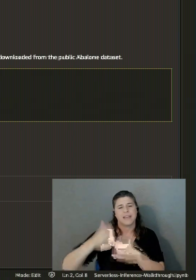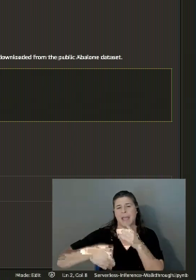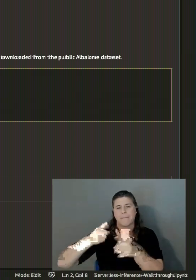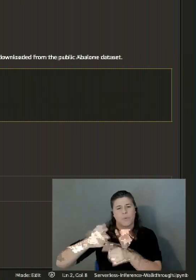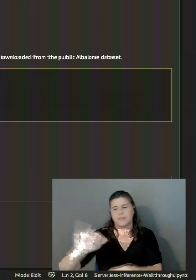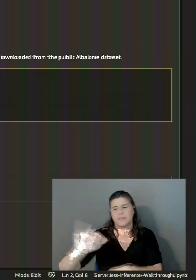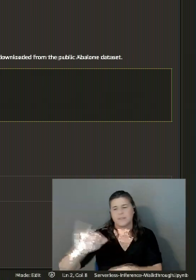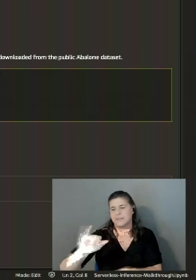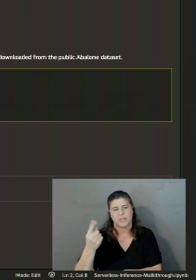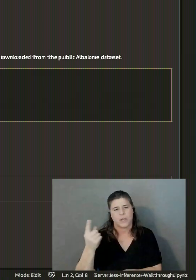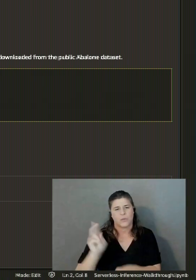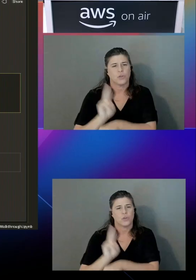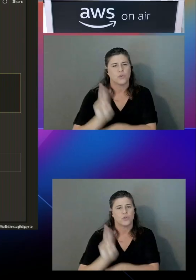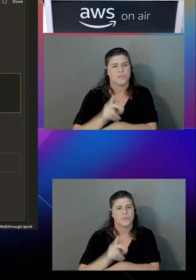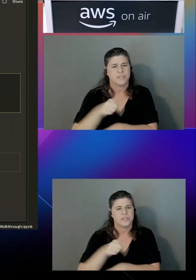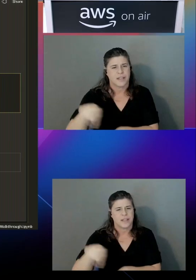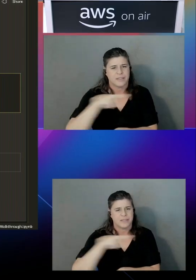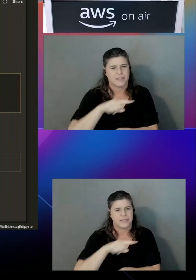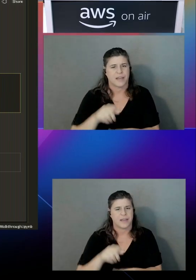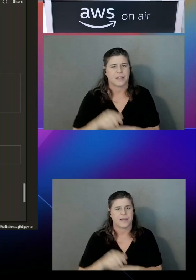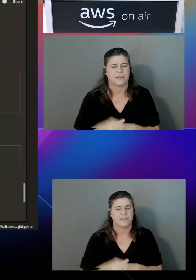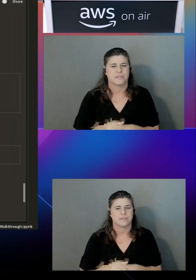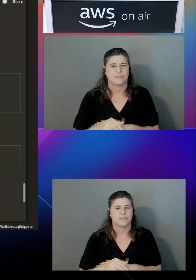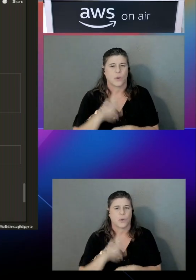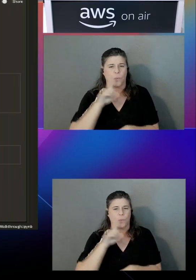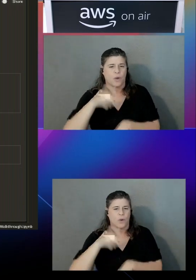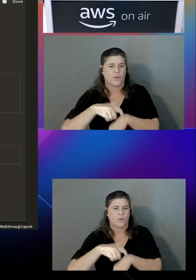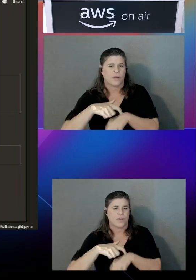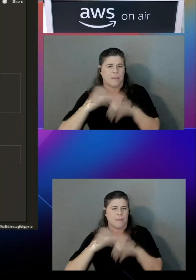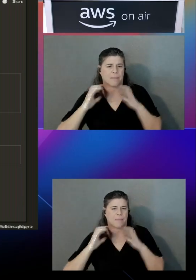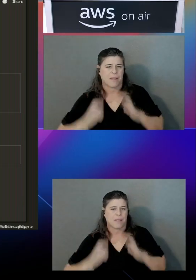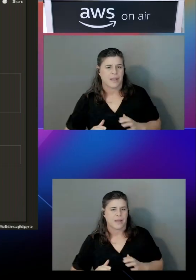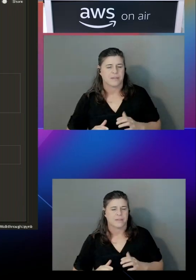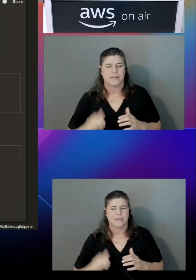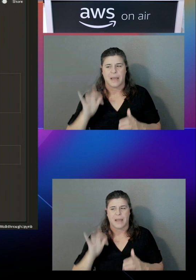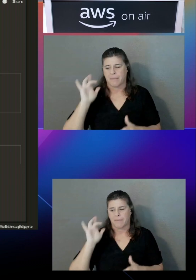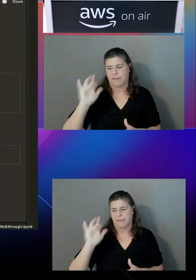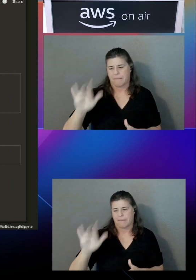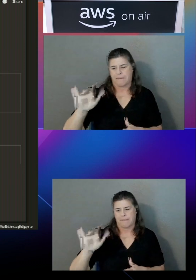the evoke endpoint runtime client. I'm just going to hit that endpoint.